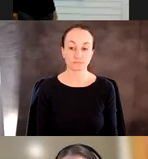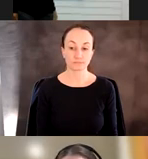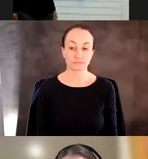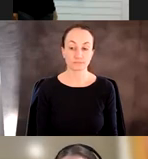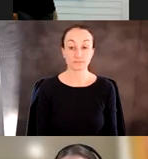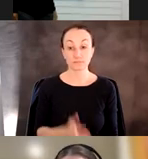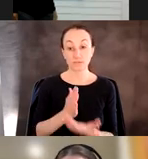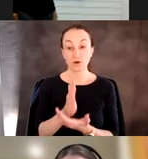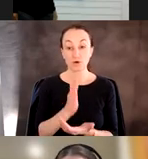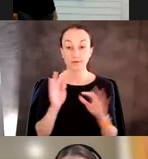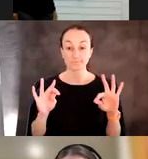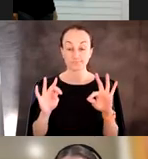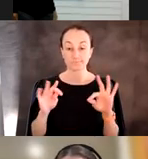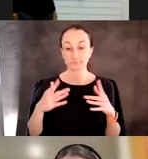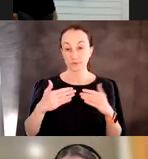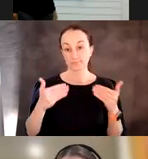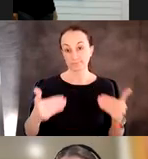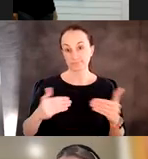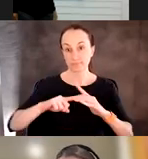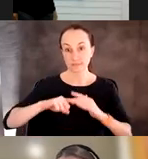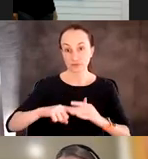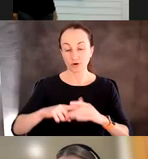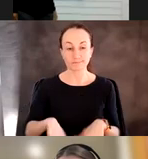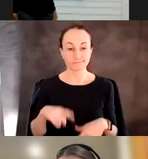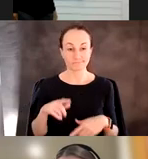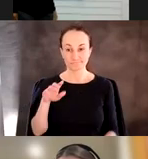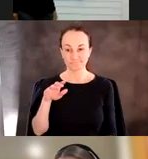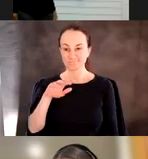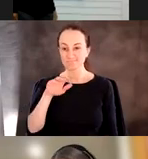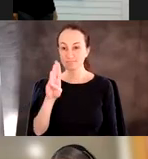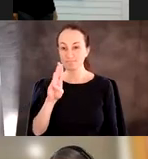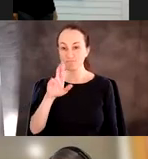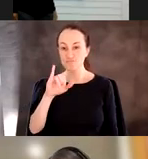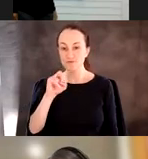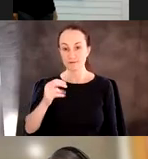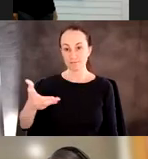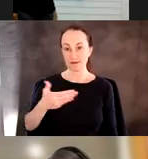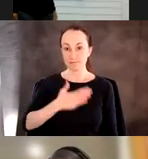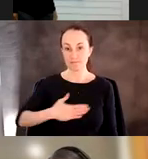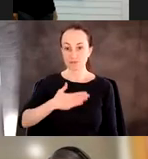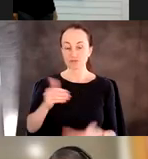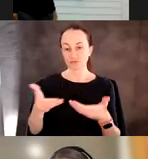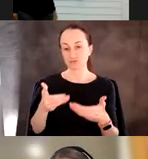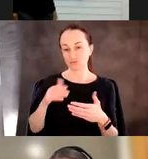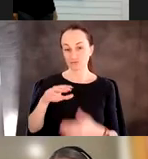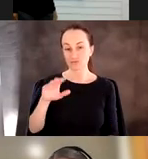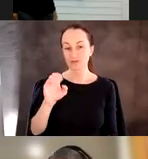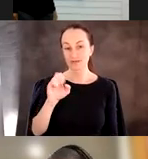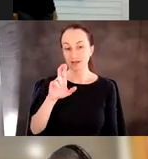All right, so let's get started. It's my pleasure to be introducing Dr. Erica Benedictus,